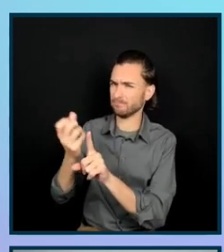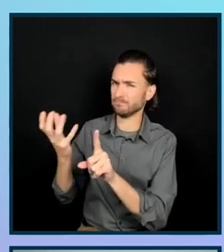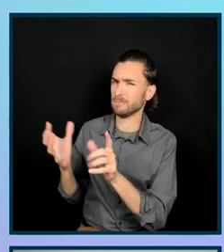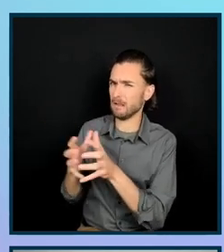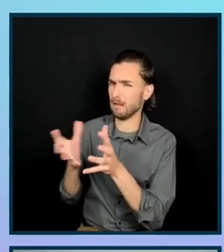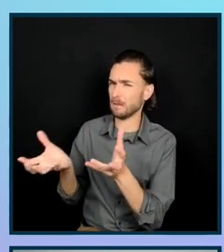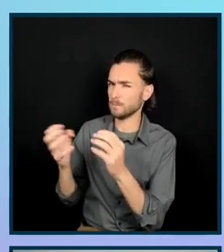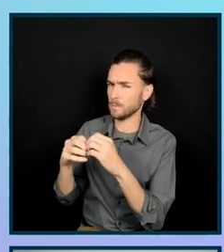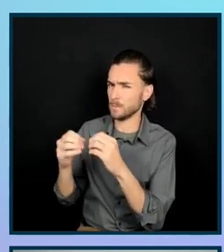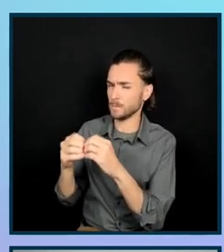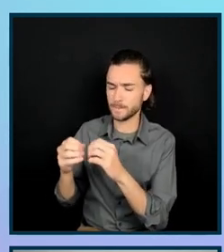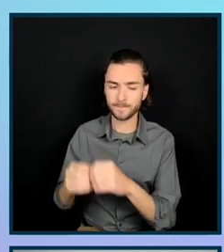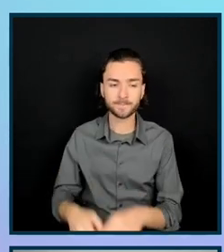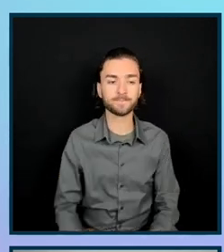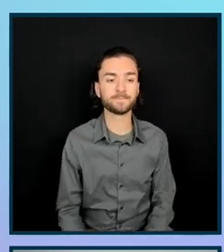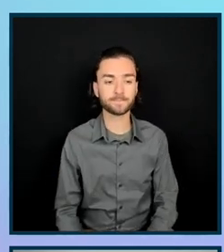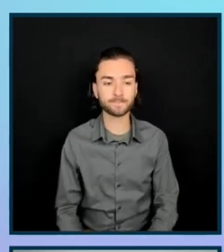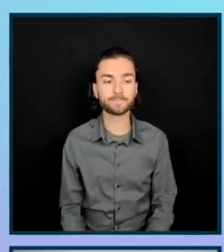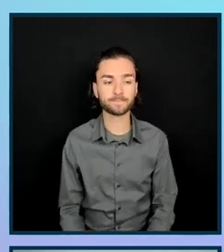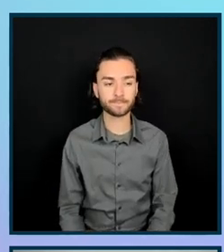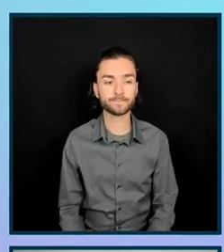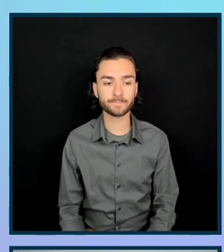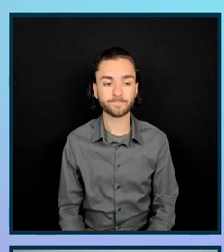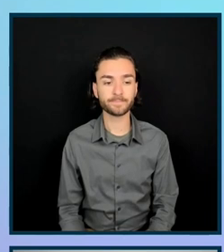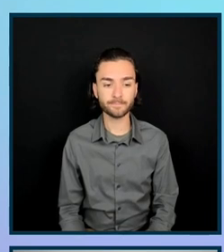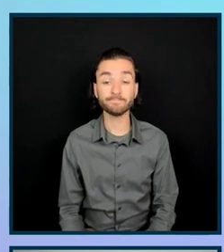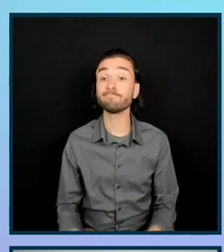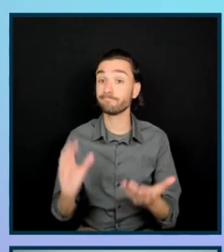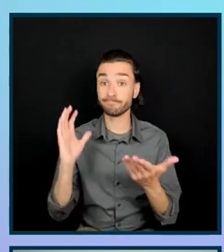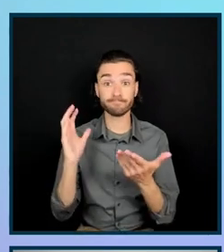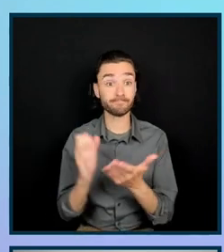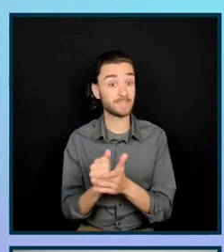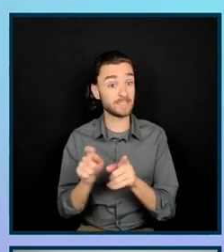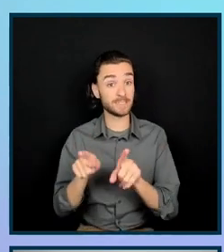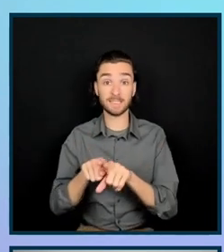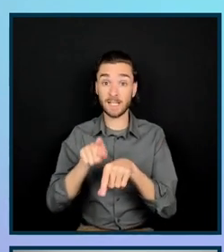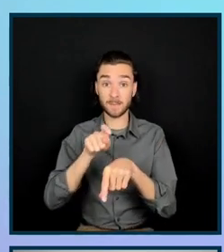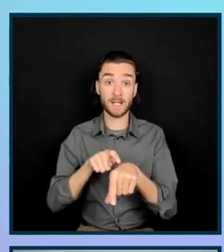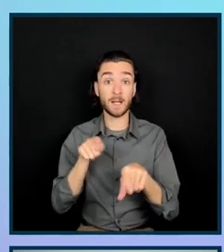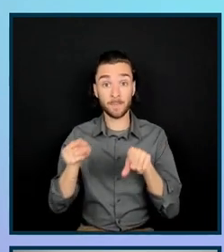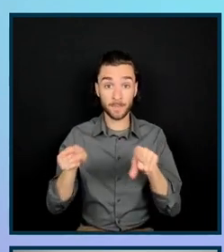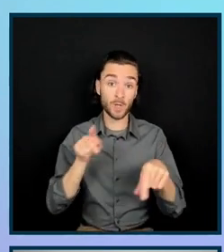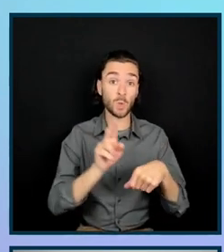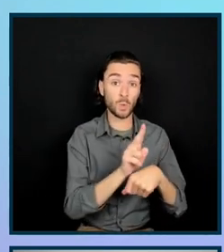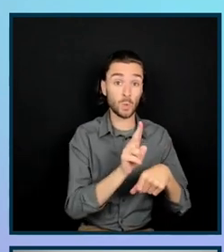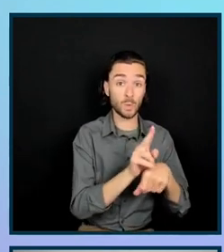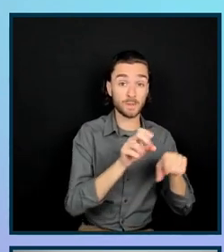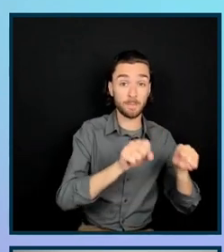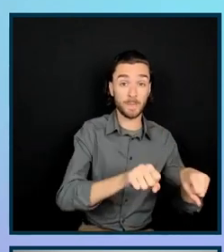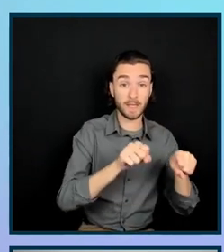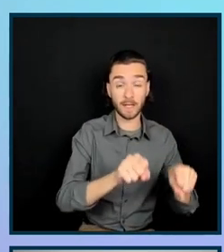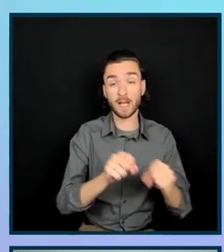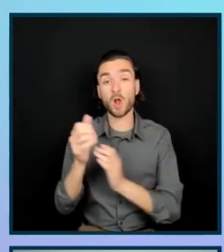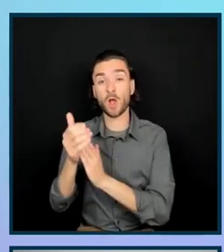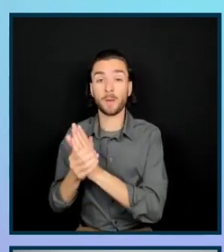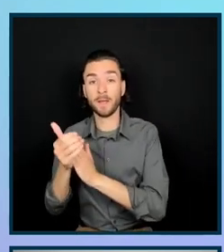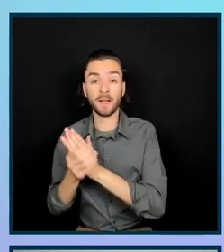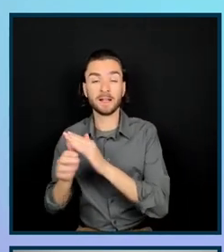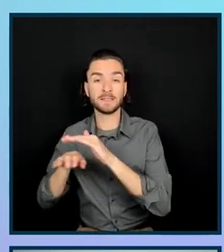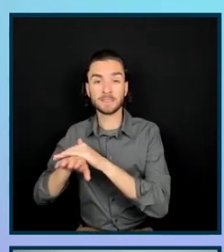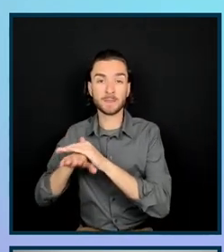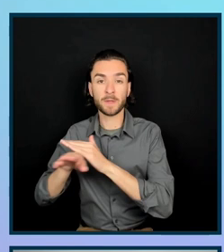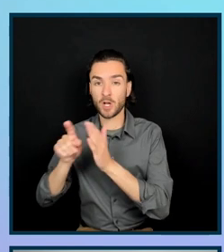So we were able to simultaneously kickstart the usability studies and the automated accessibility audit on